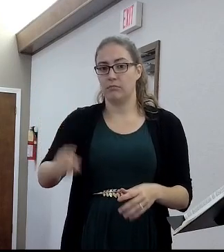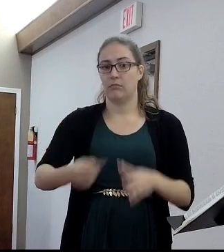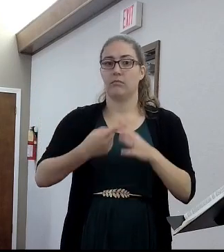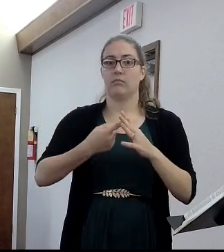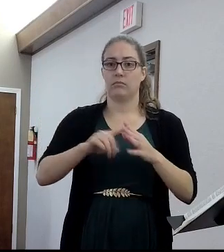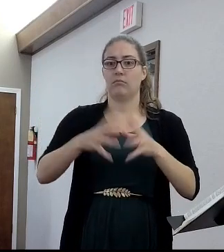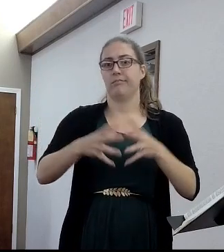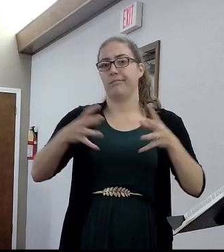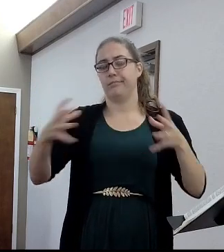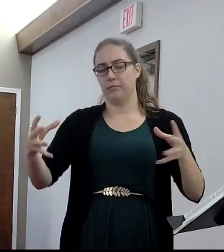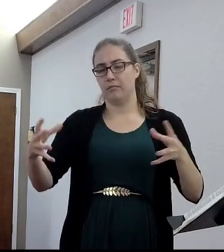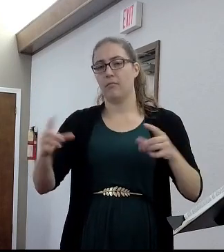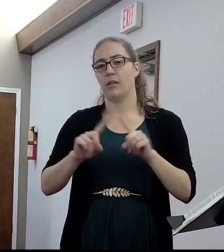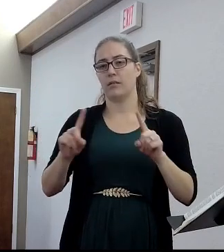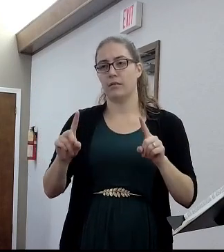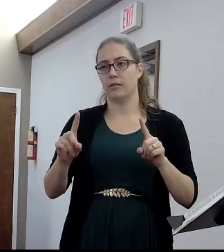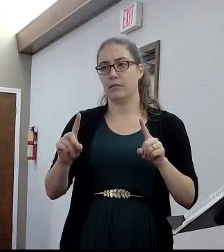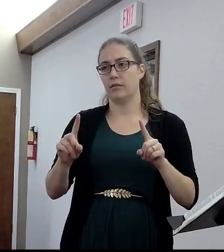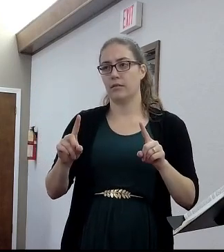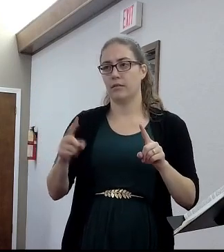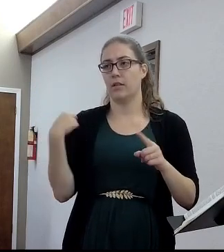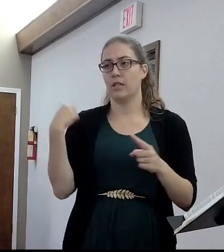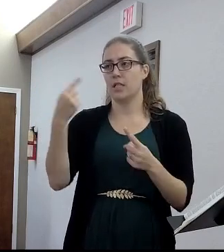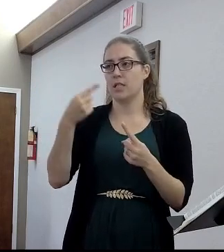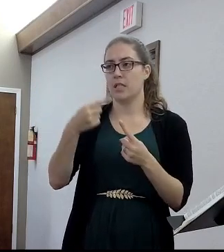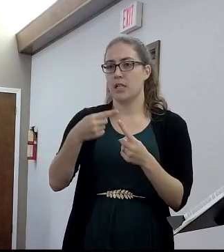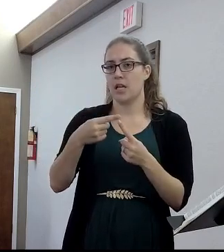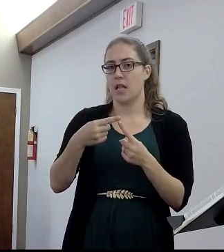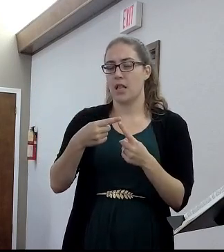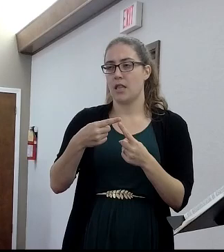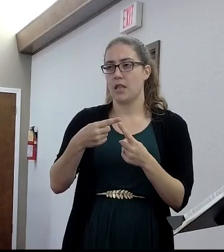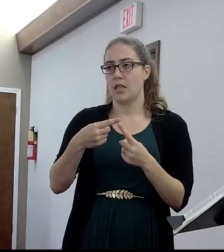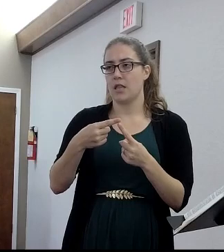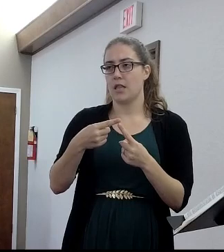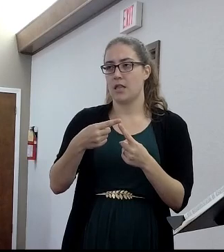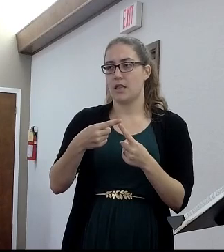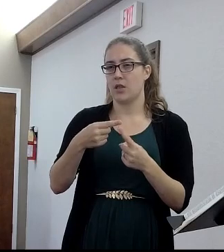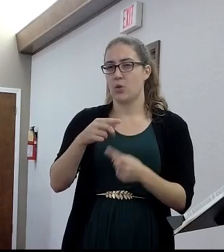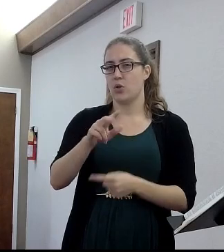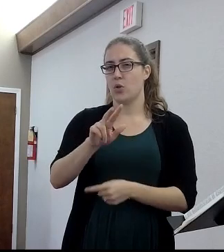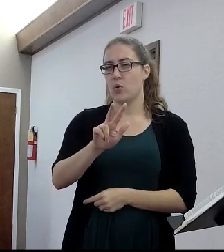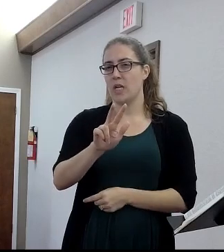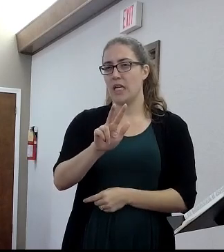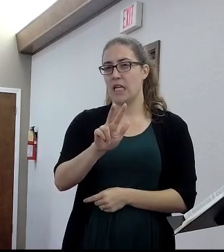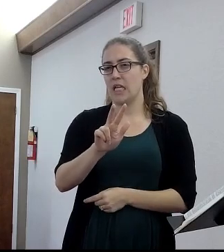the... Somebody help me with the Council on Nicaea. When was that? Three? Three something?